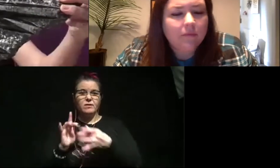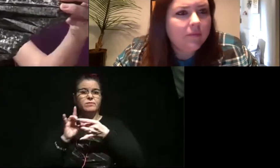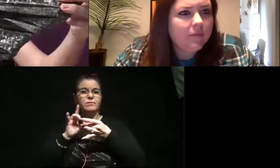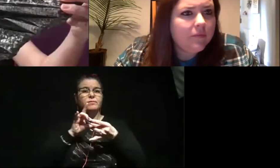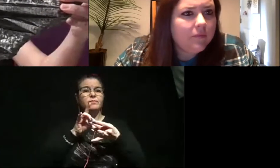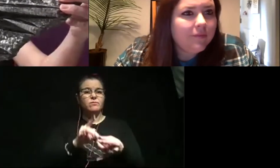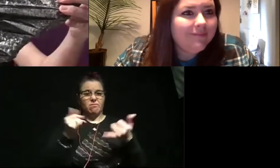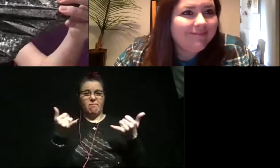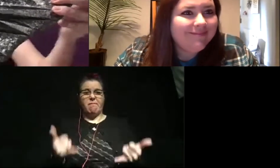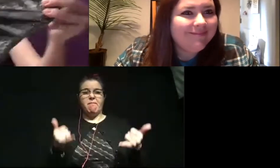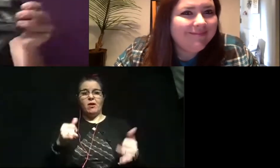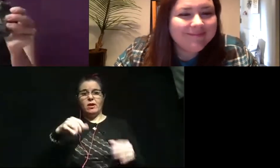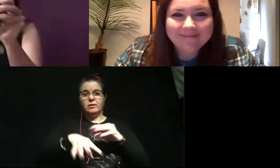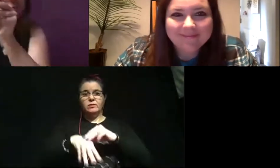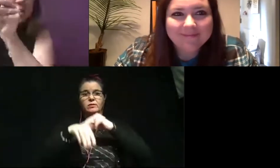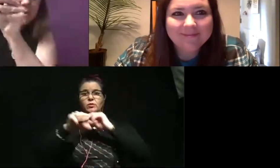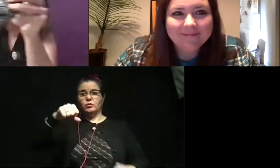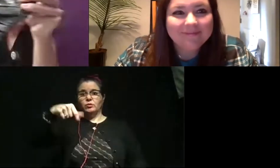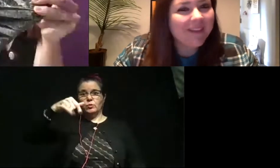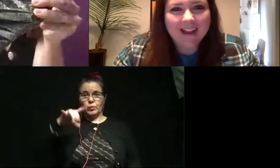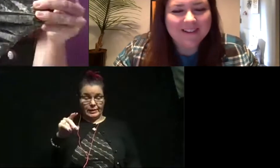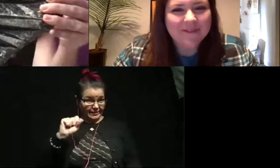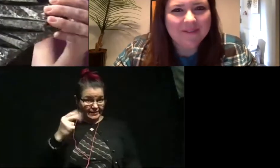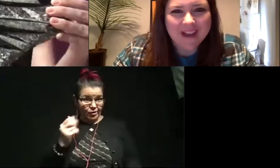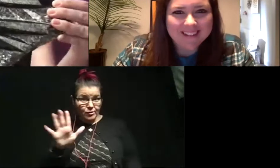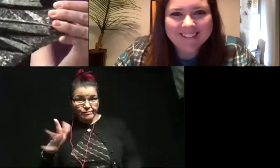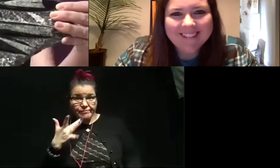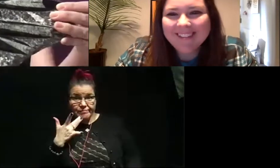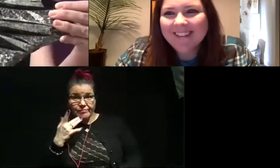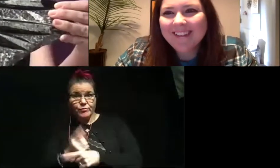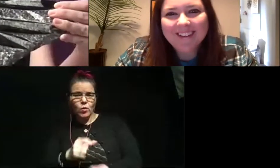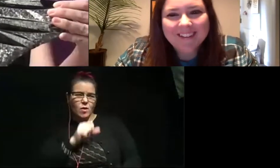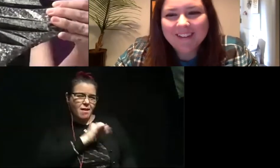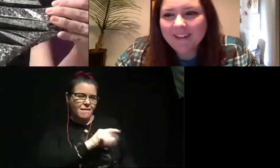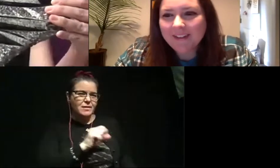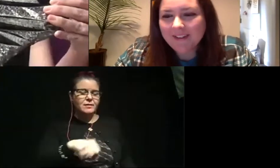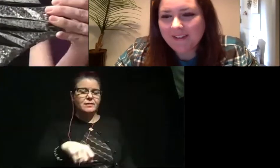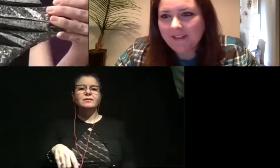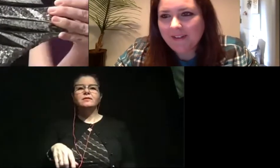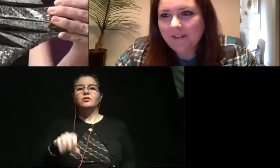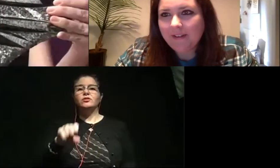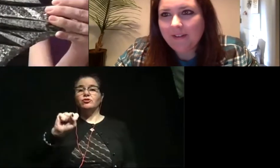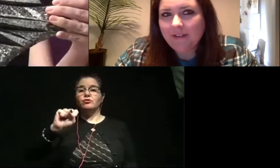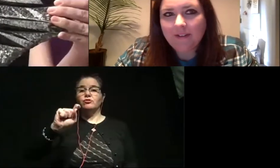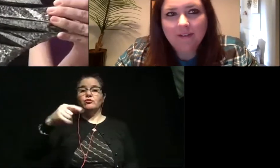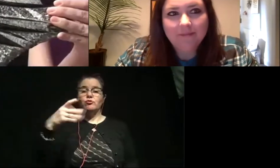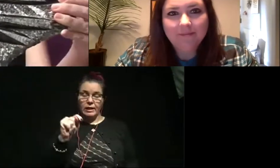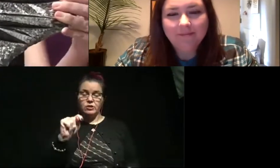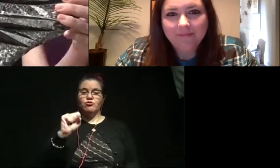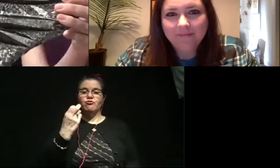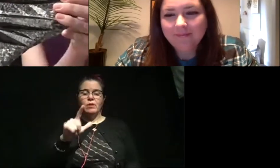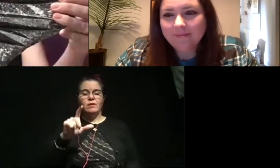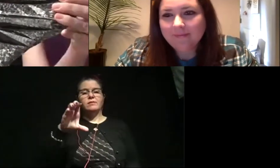modern day squid. So Sarah, thought you would like this. These are called straight-shelled cephalopods. And